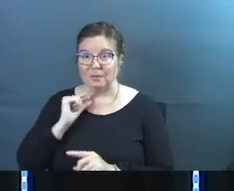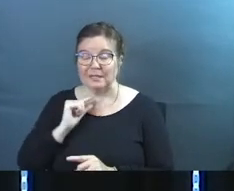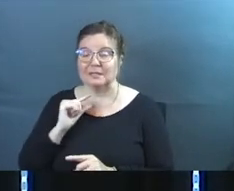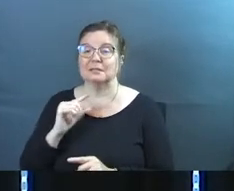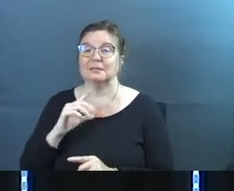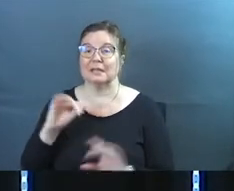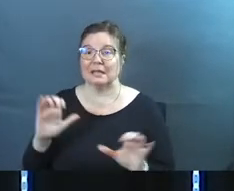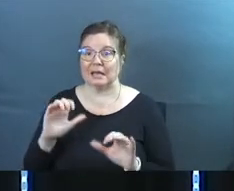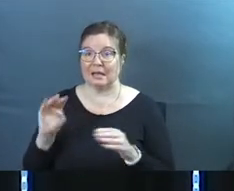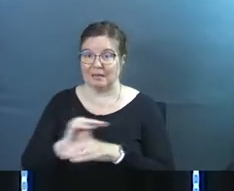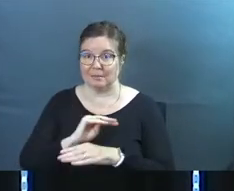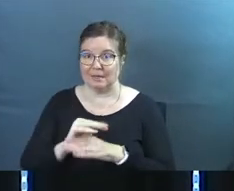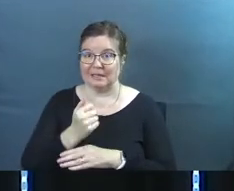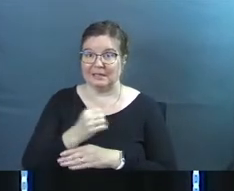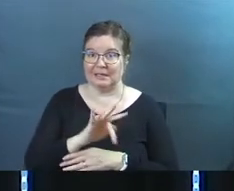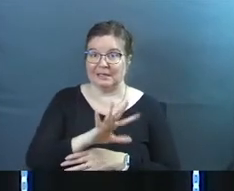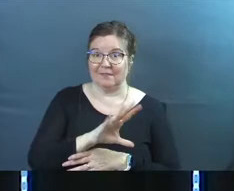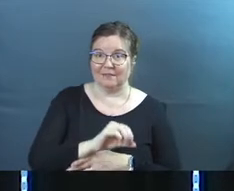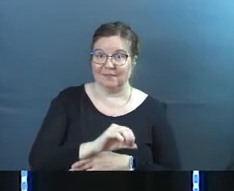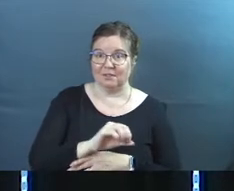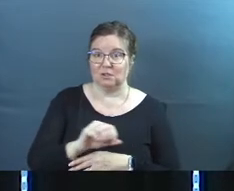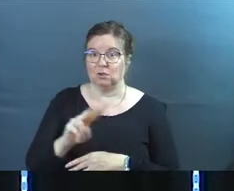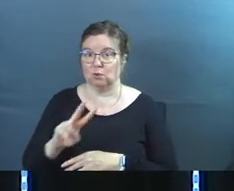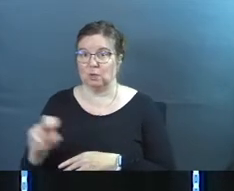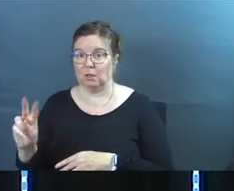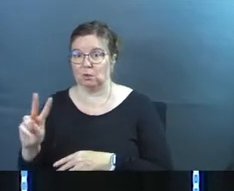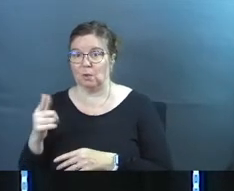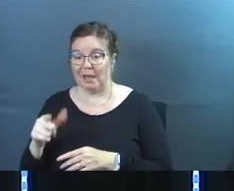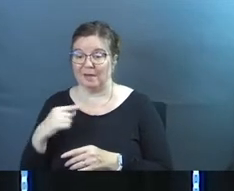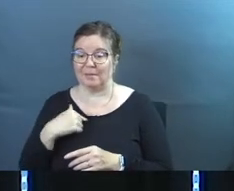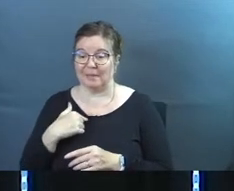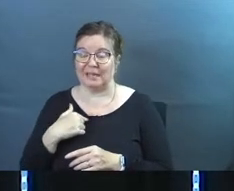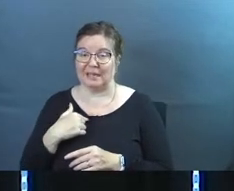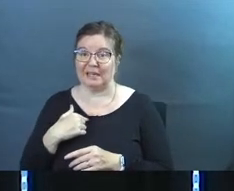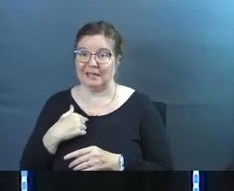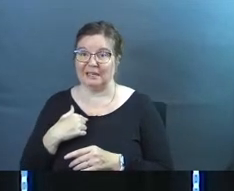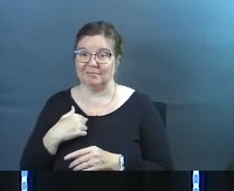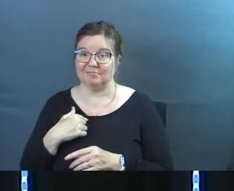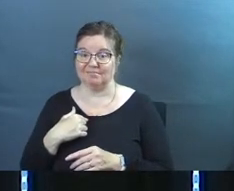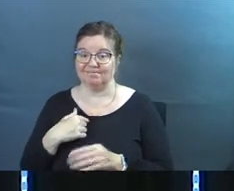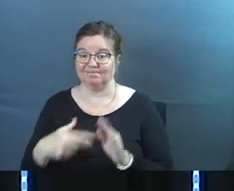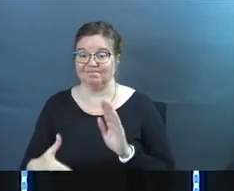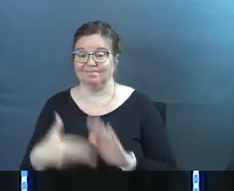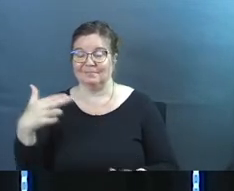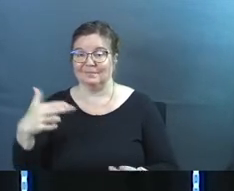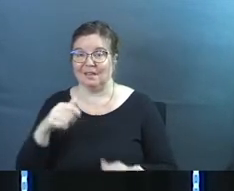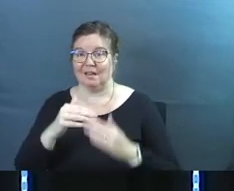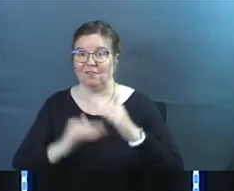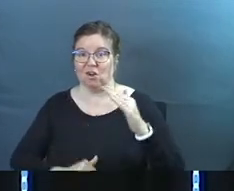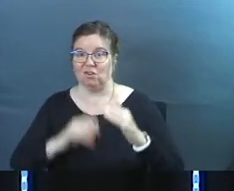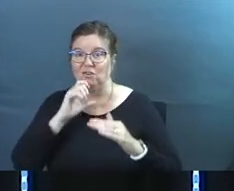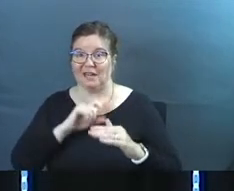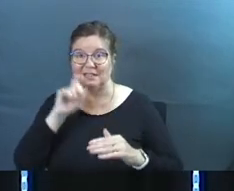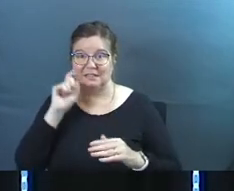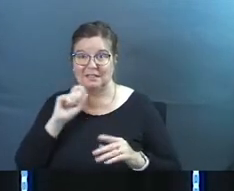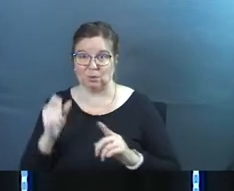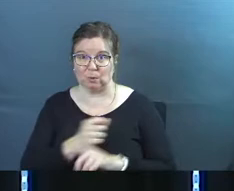active ministry, 1950 to 2002, have been plausibly accused of underage sexual abuse.